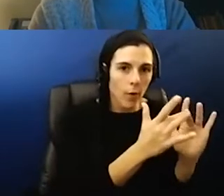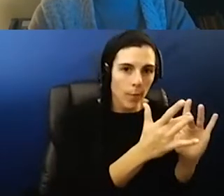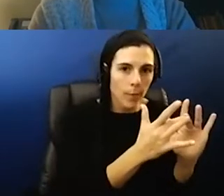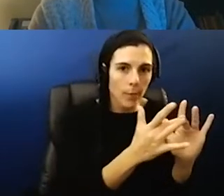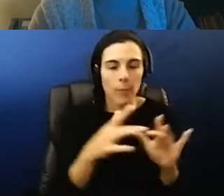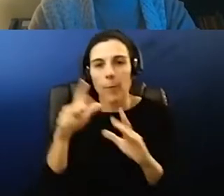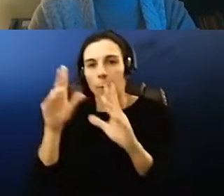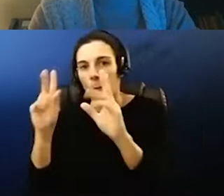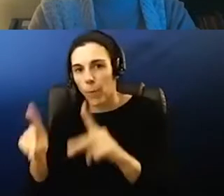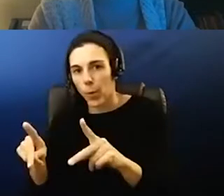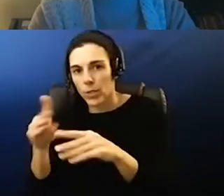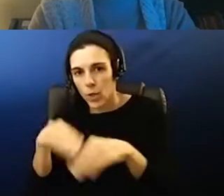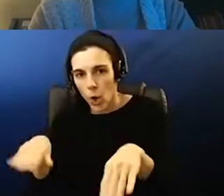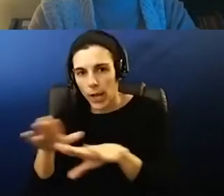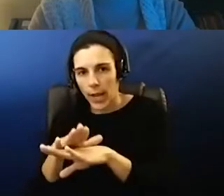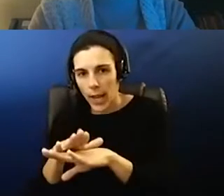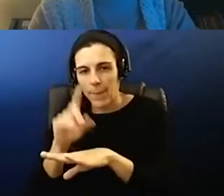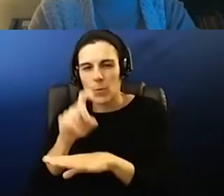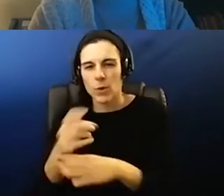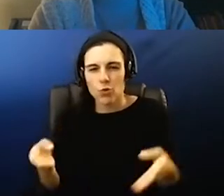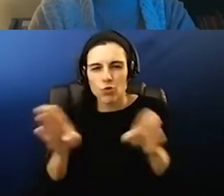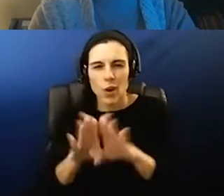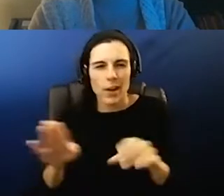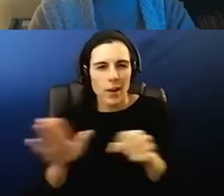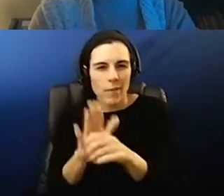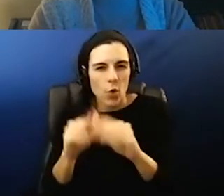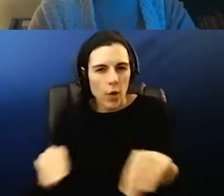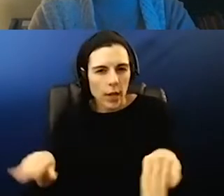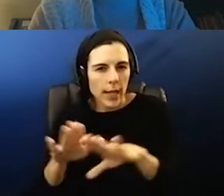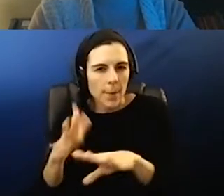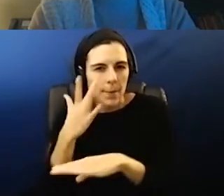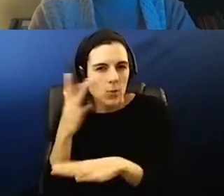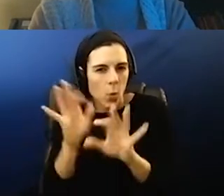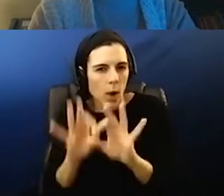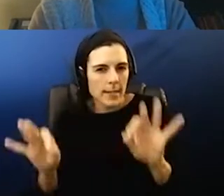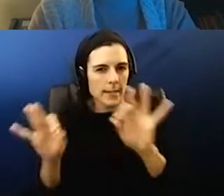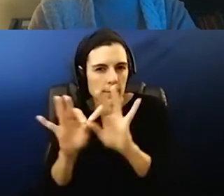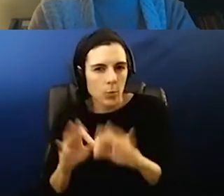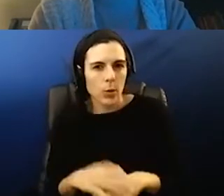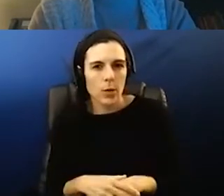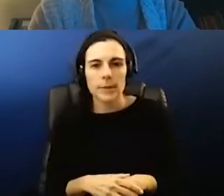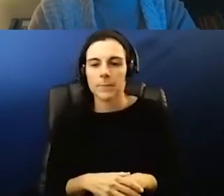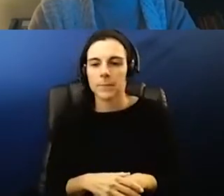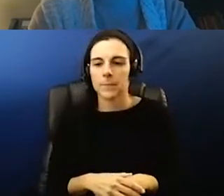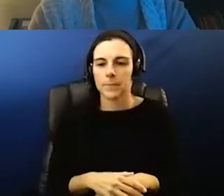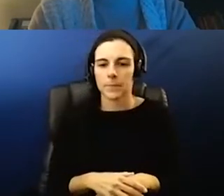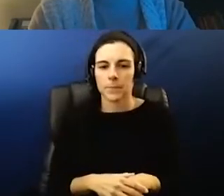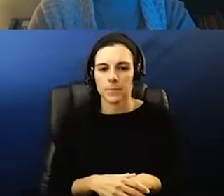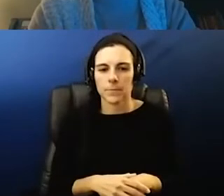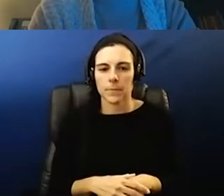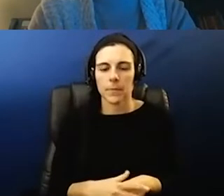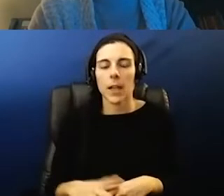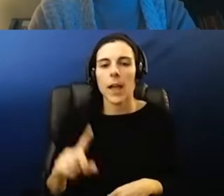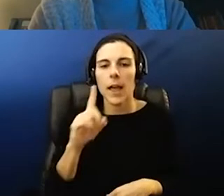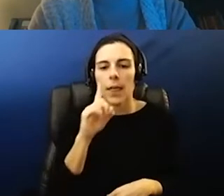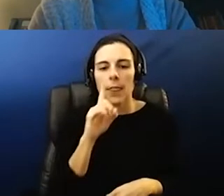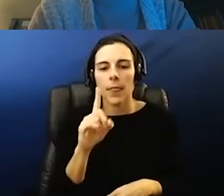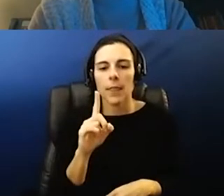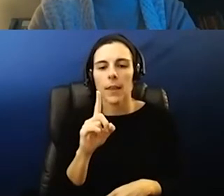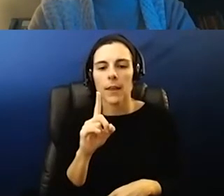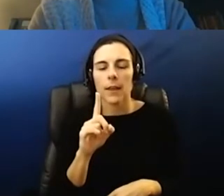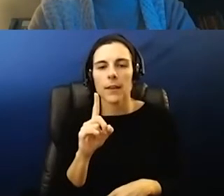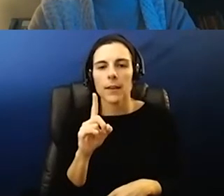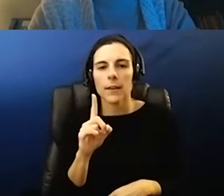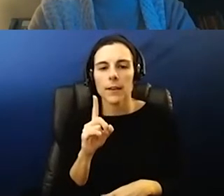down an entire campus like why that's important i i think that i think the key from the beginning of this